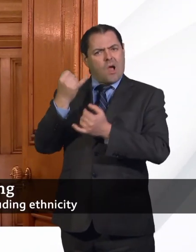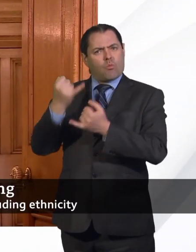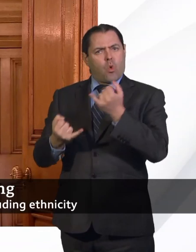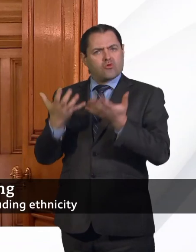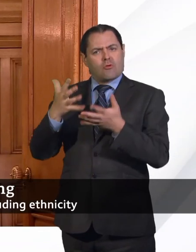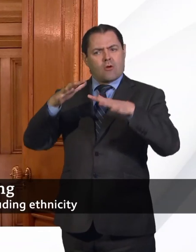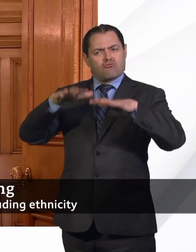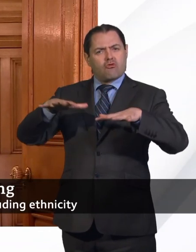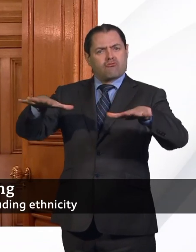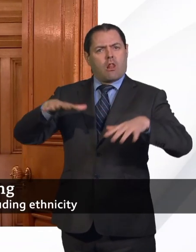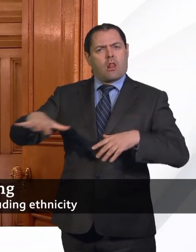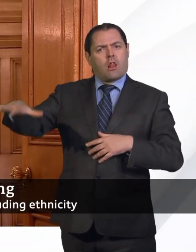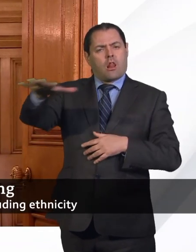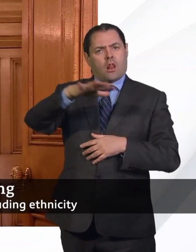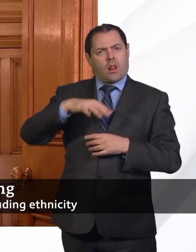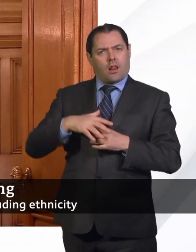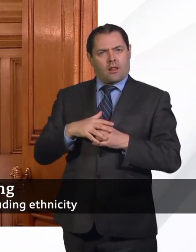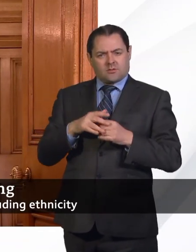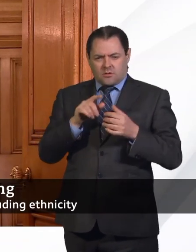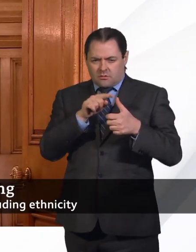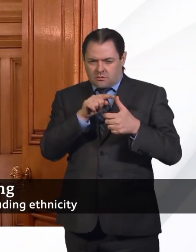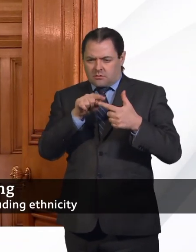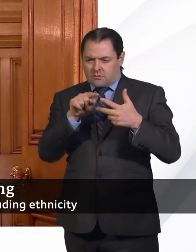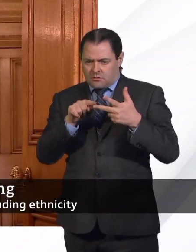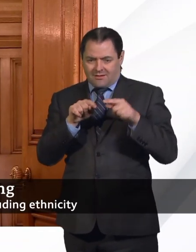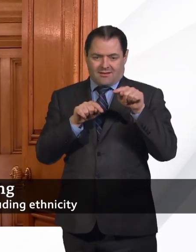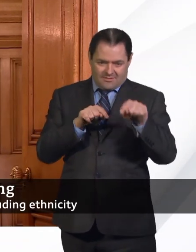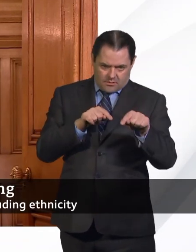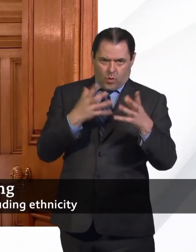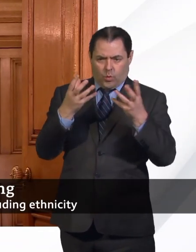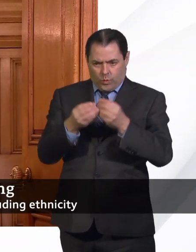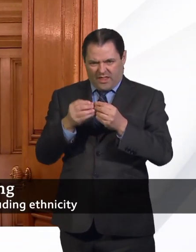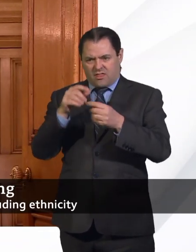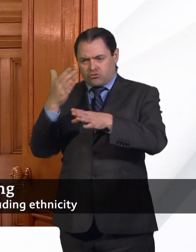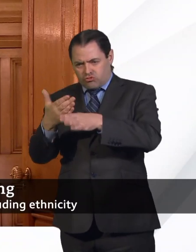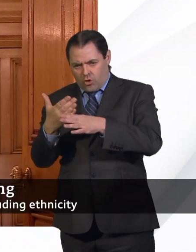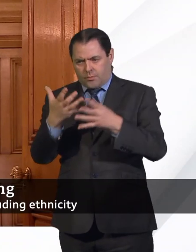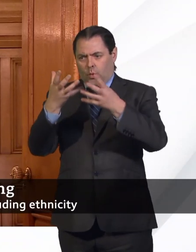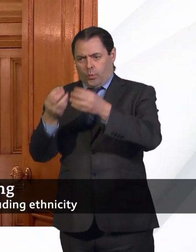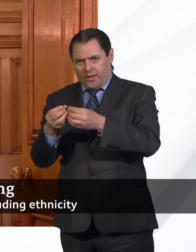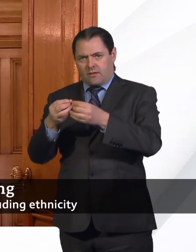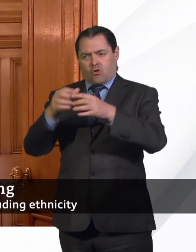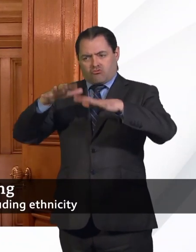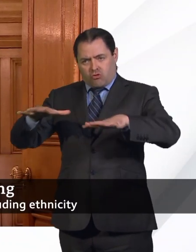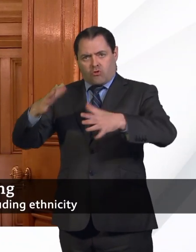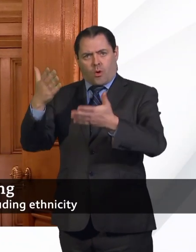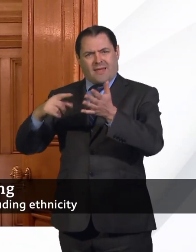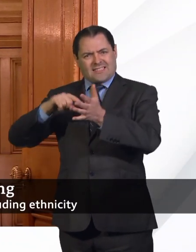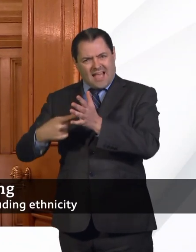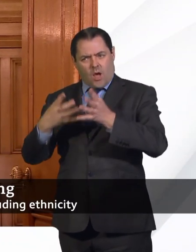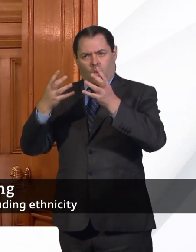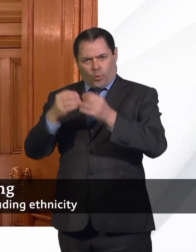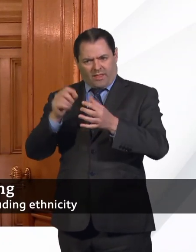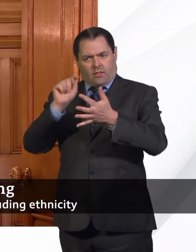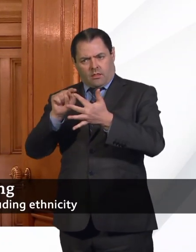than rural areas. And so it's the wider co-determinants that we need to get to the bottom of. And that's the work that, along with